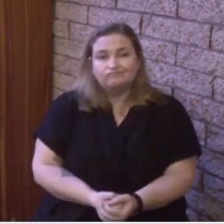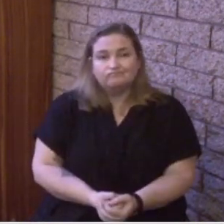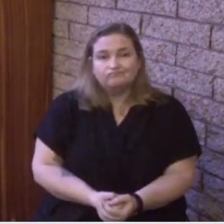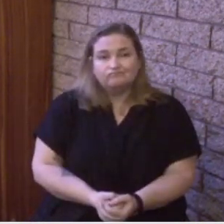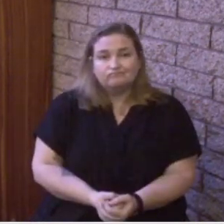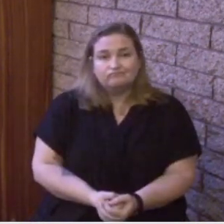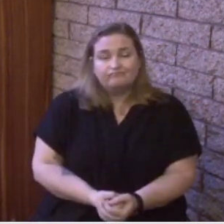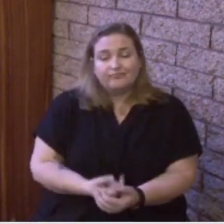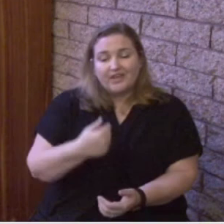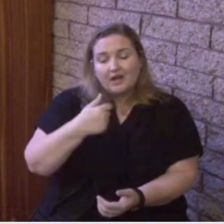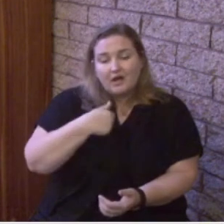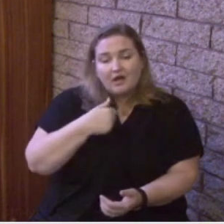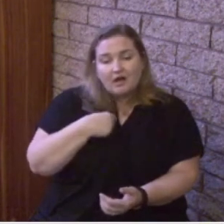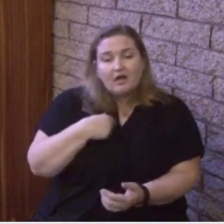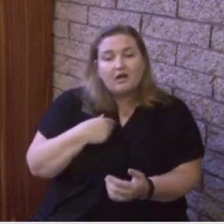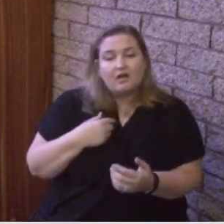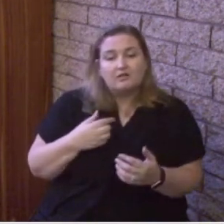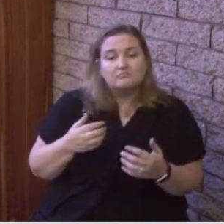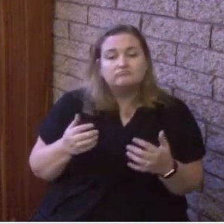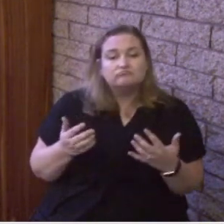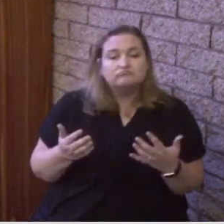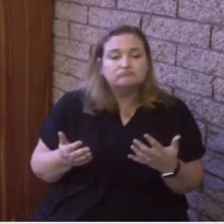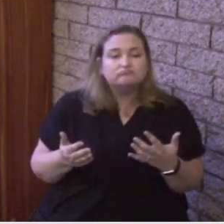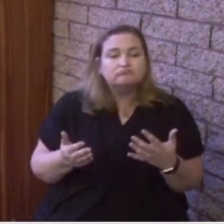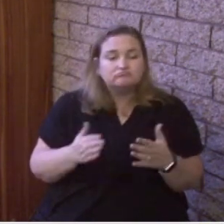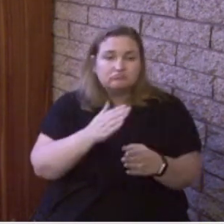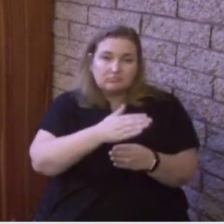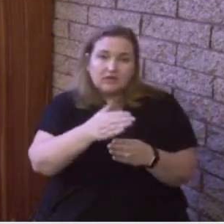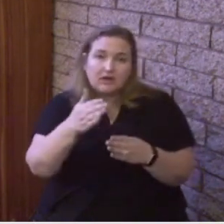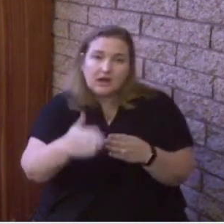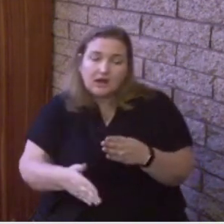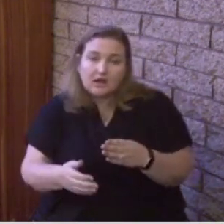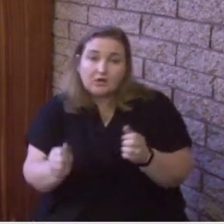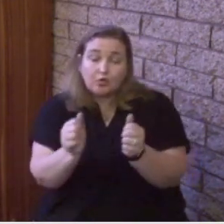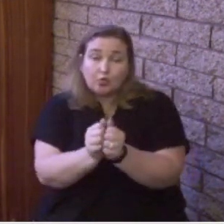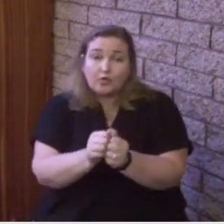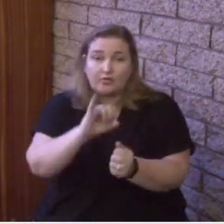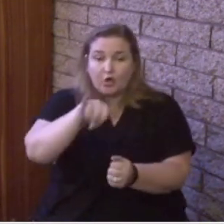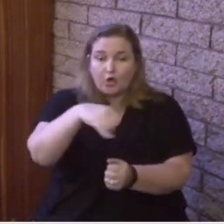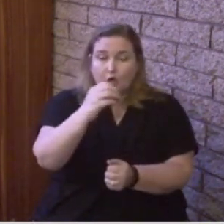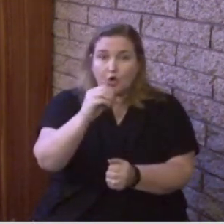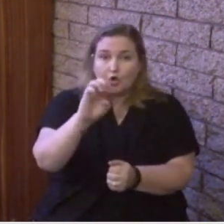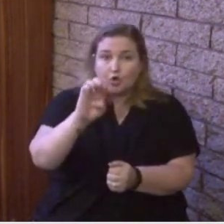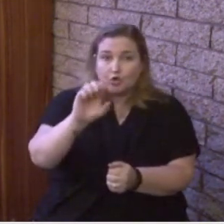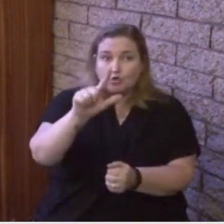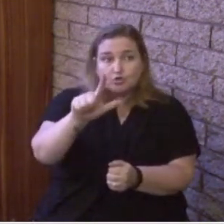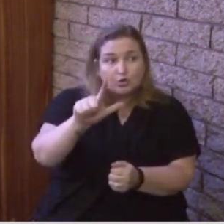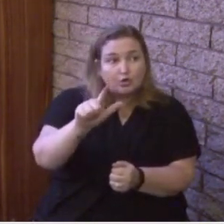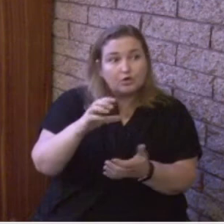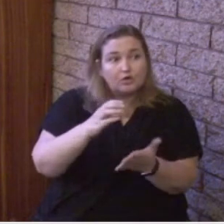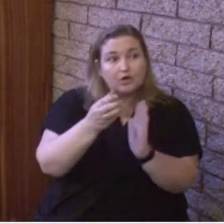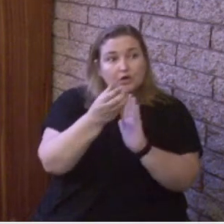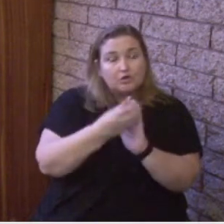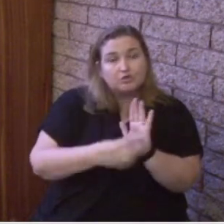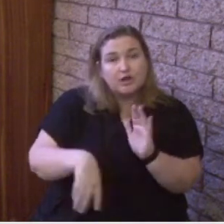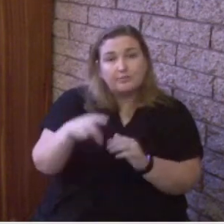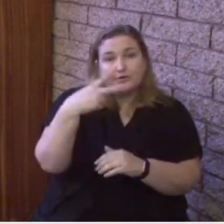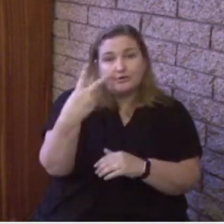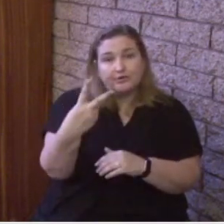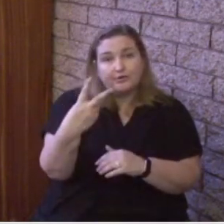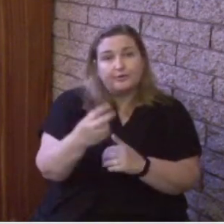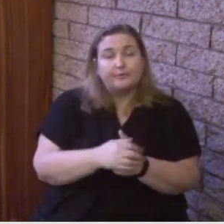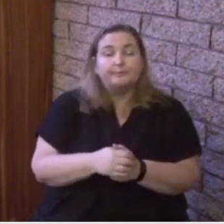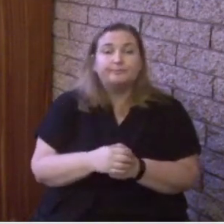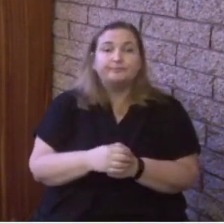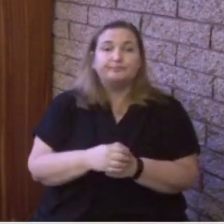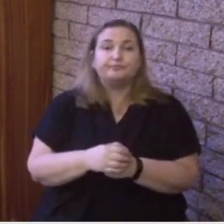I'm going to close you with this. Joel chapter 2 going all the way back to the Old Testament. This is a challenge to when Christ comes